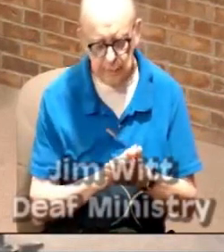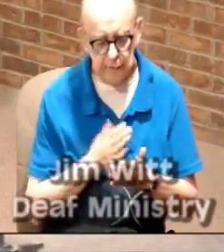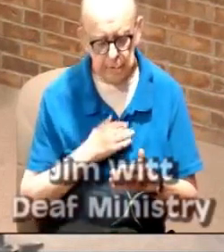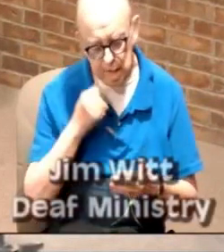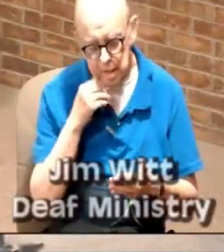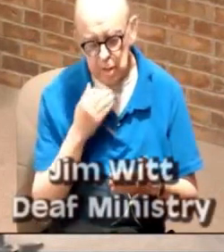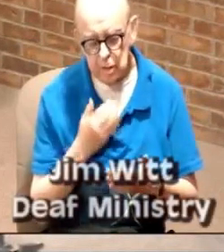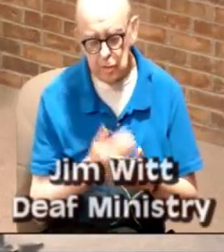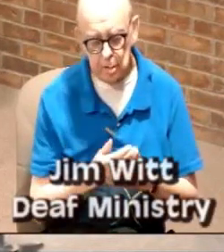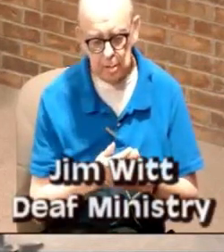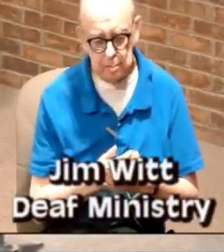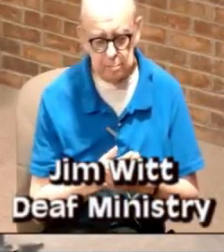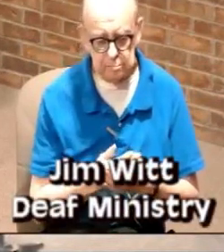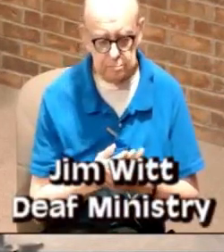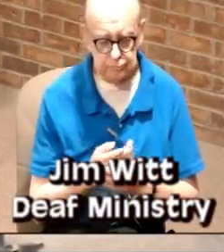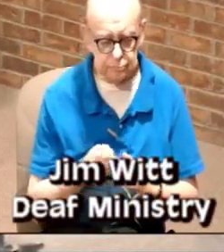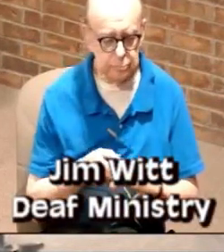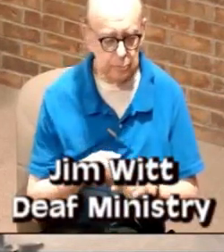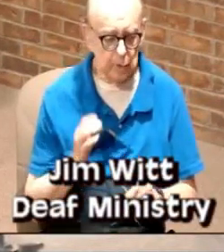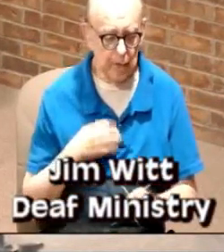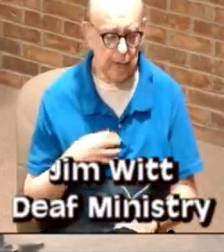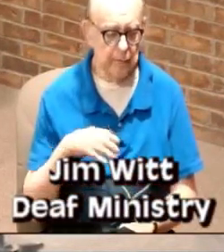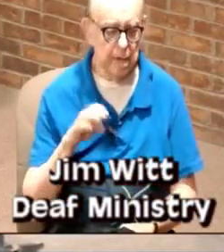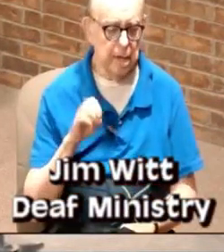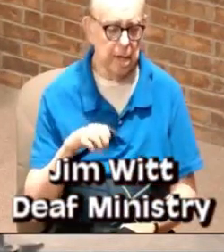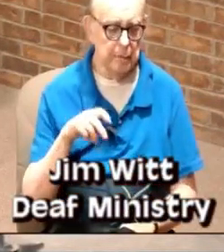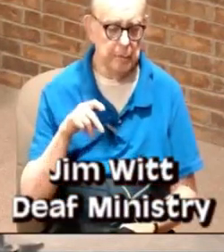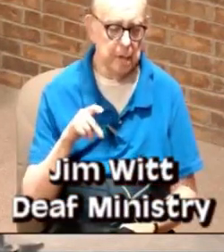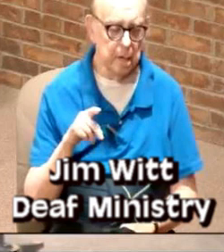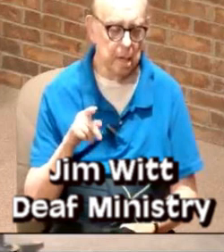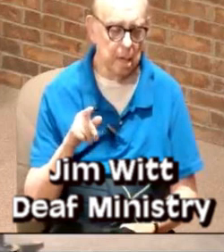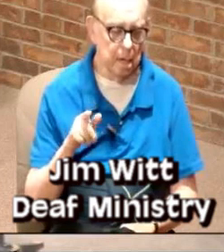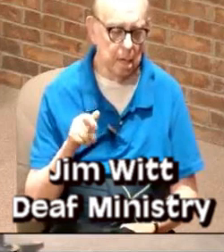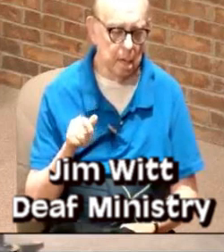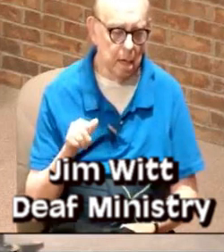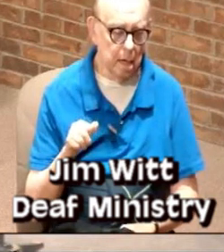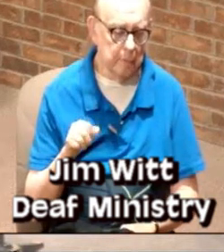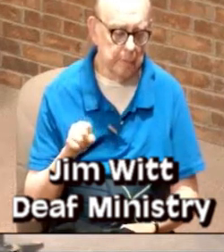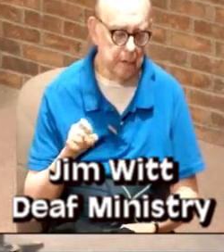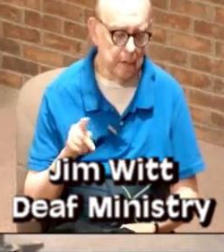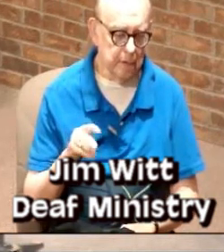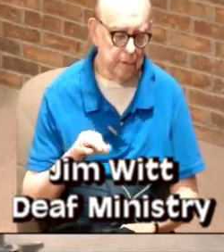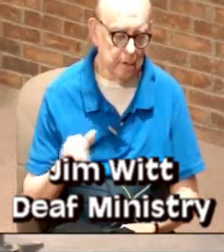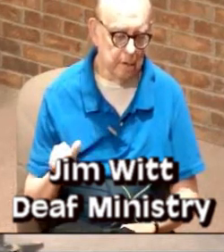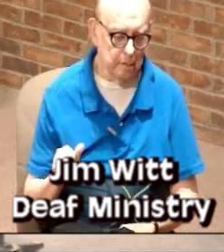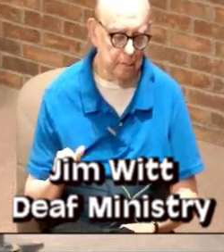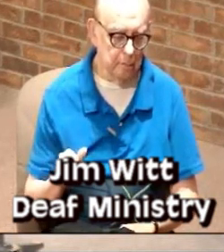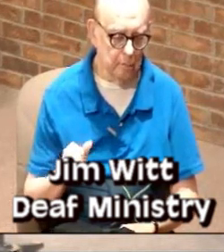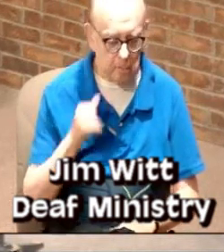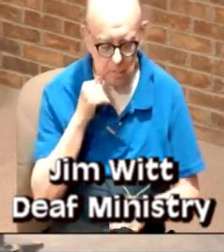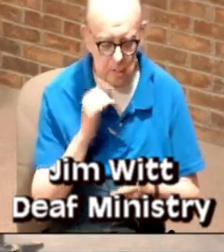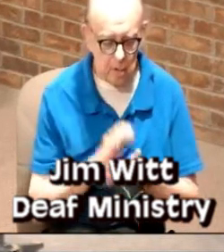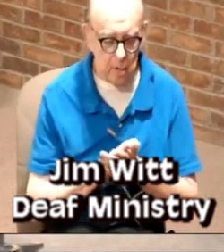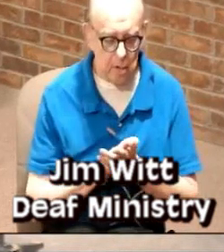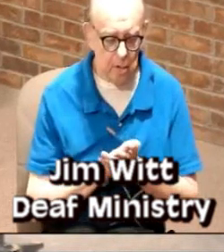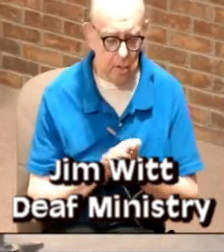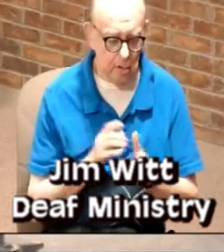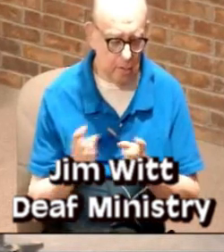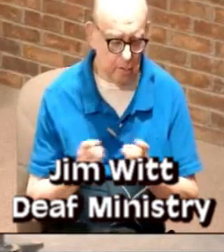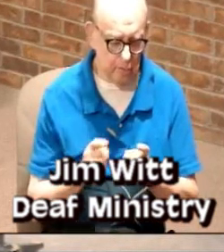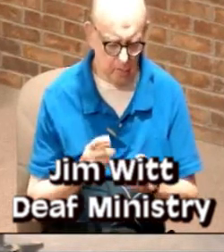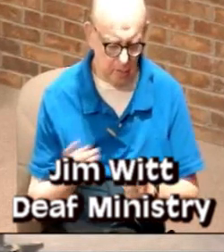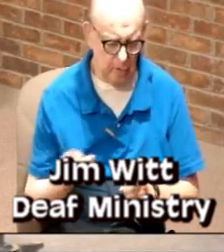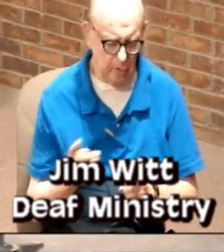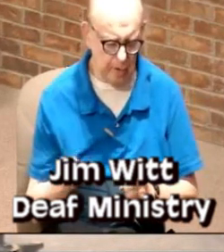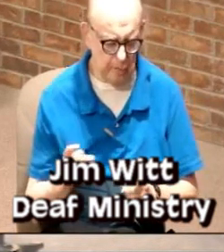both have epilepsy, okay, and they have seizures. course, Diana is controlled, Charlie is controlled.